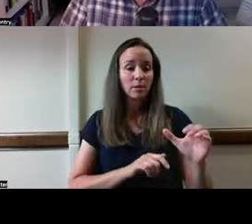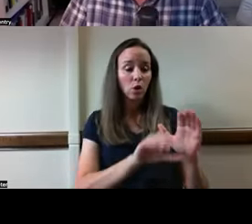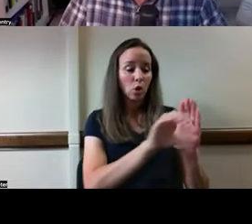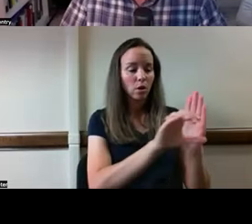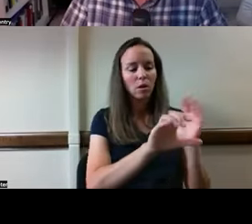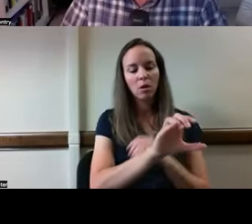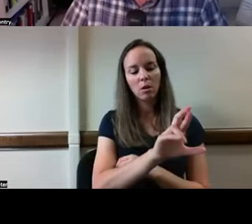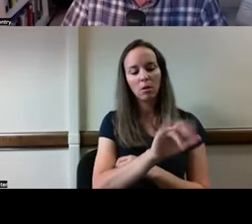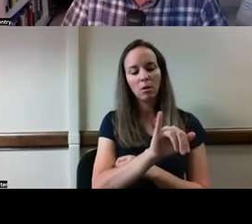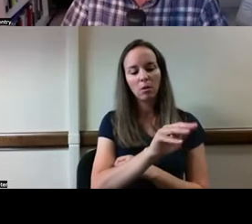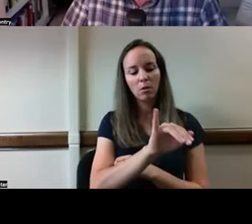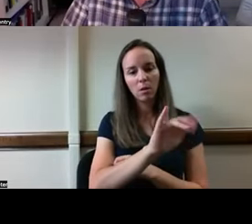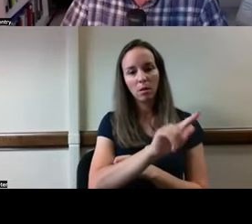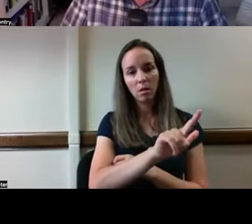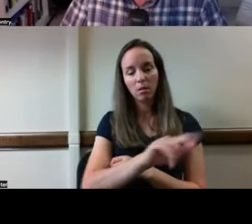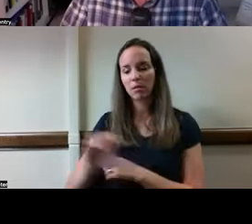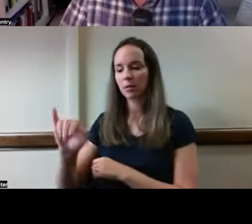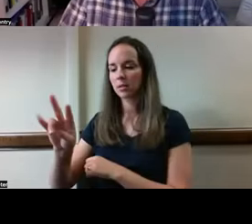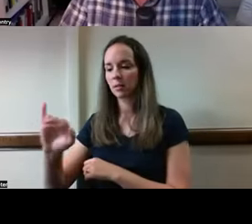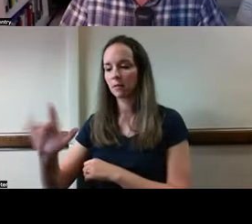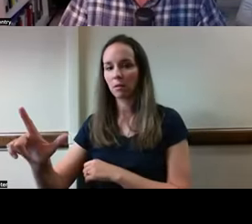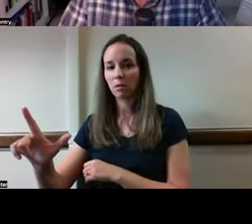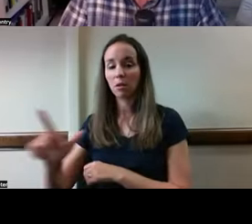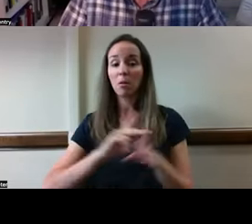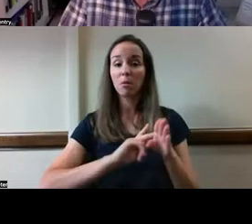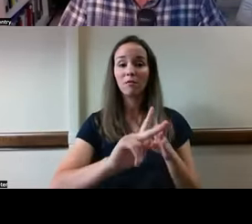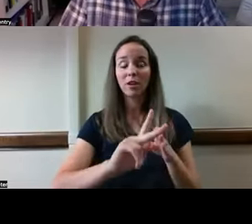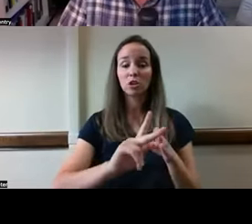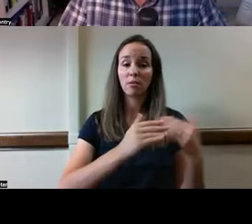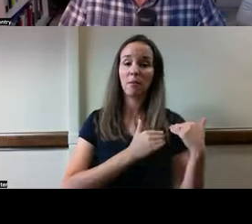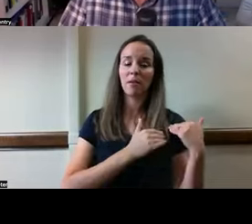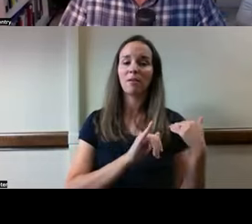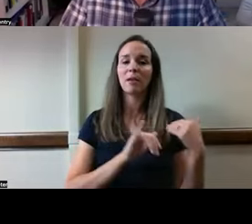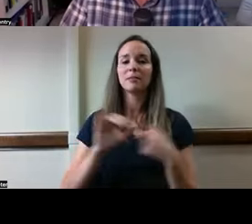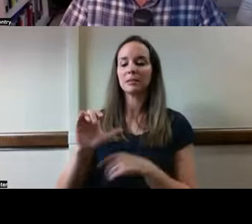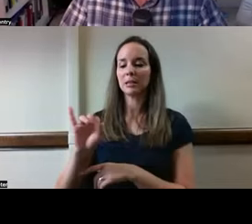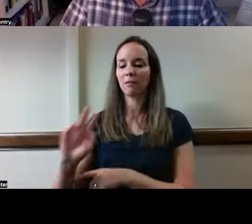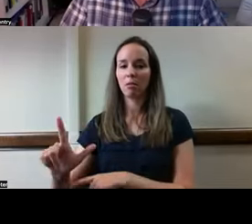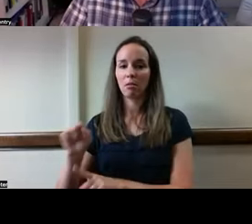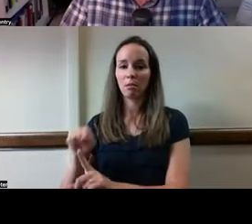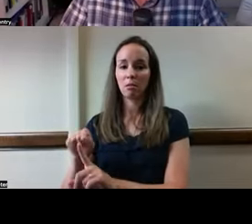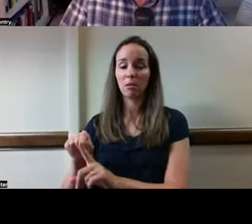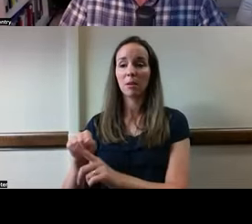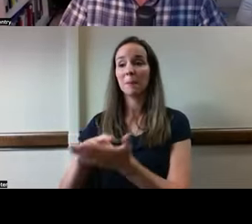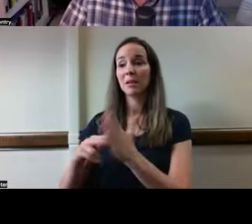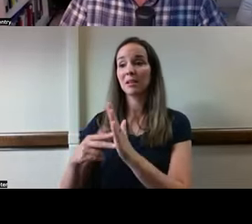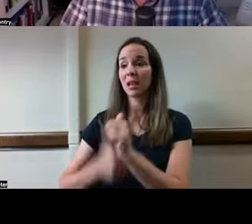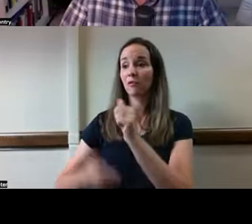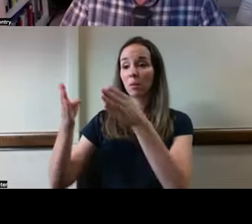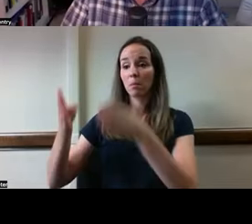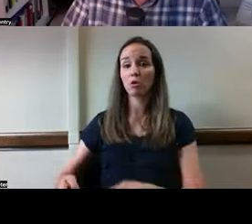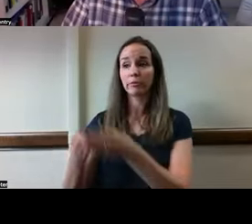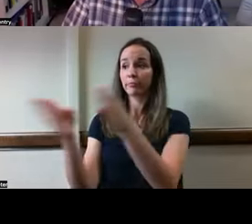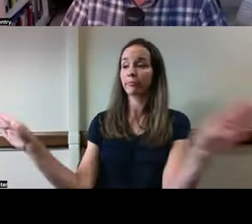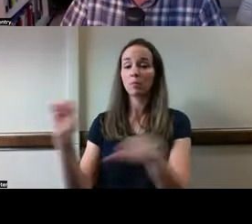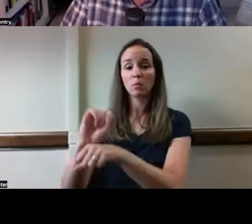Professional liability cases are civil matters. In civil law, everyone in society has the duty to